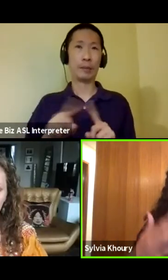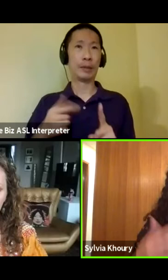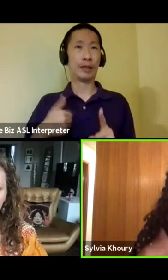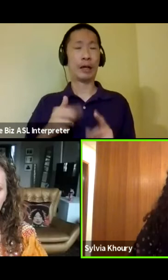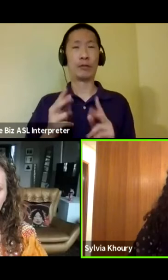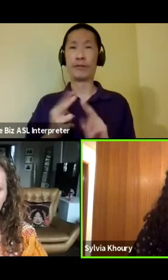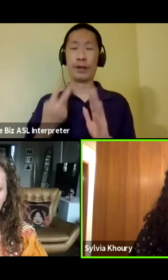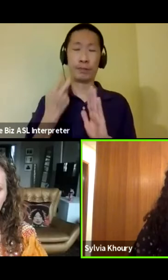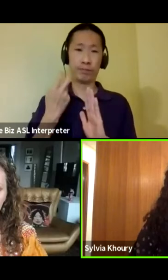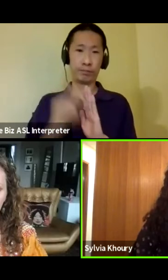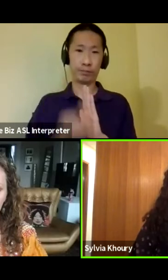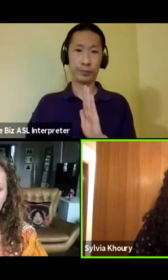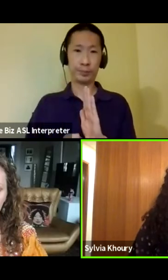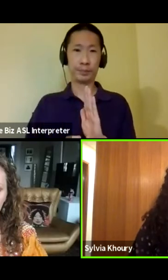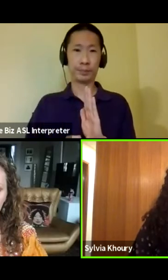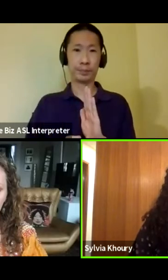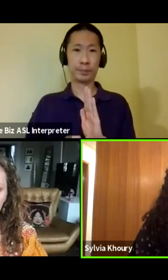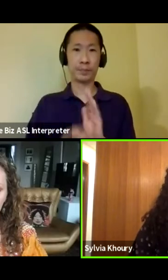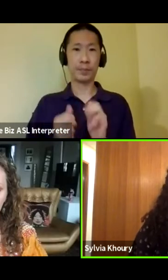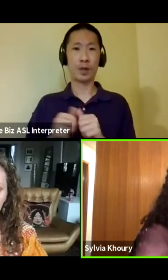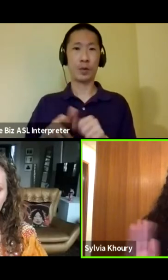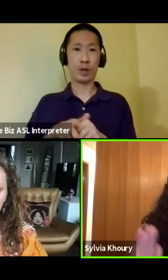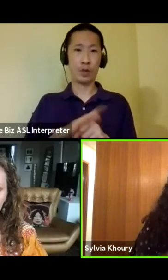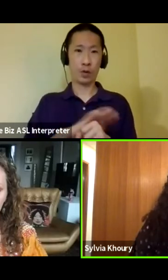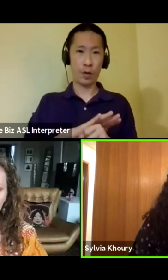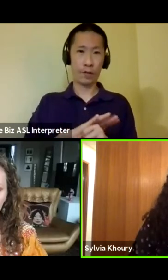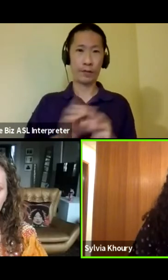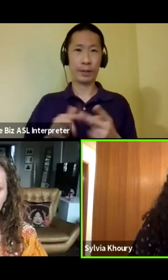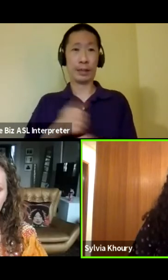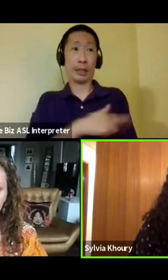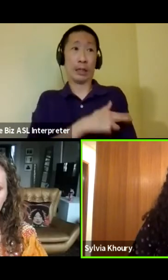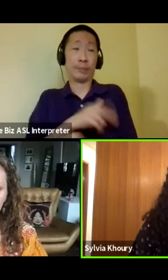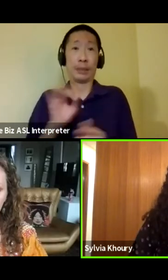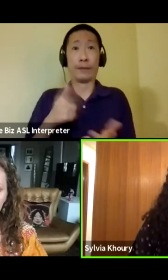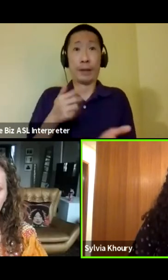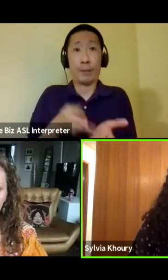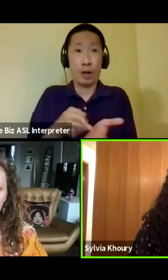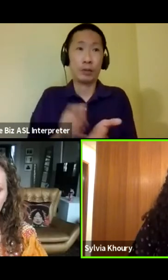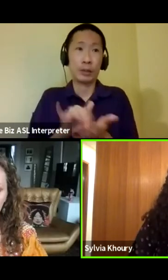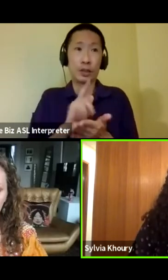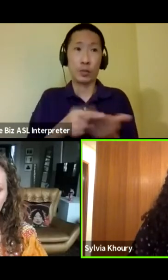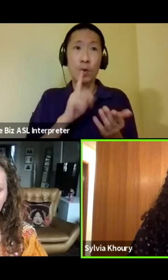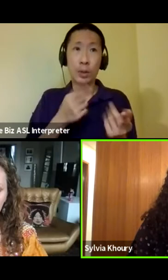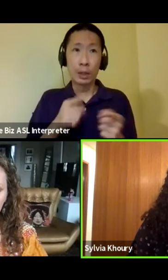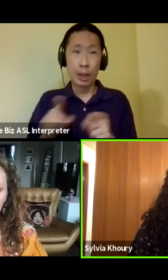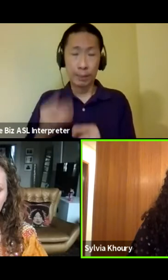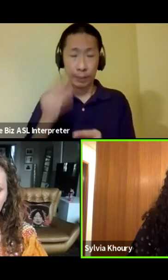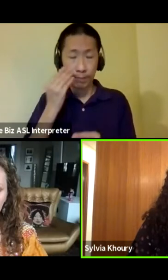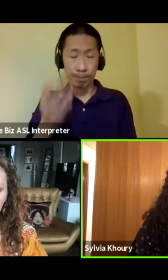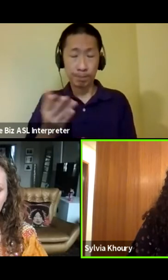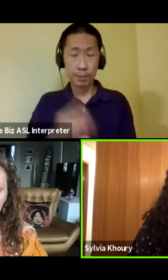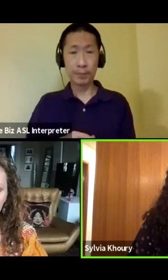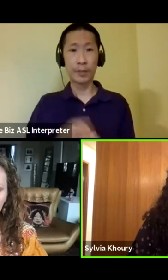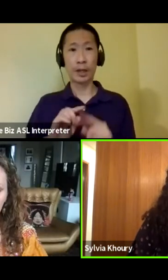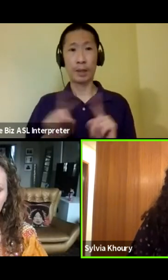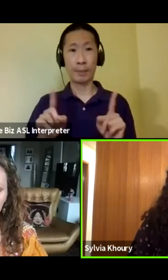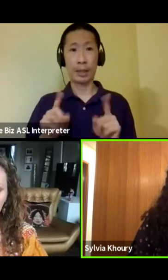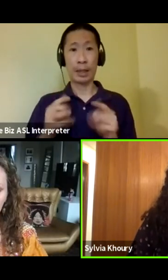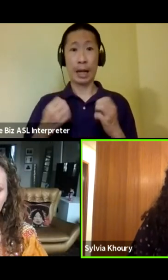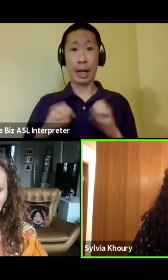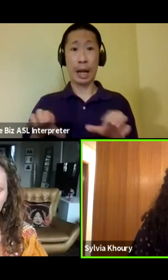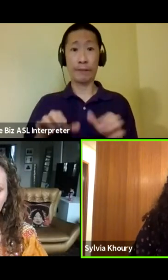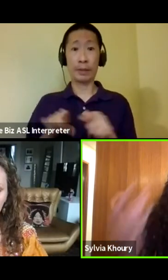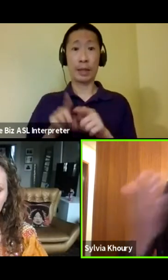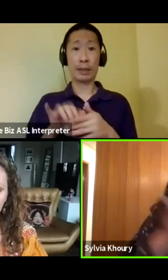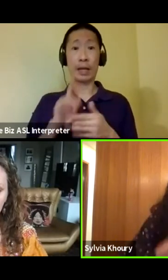was very deep in, um, COVID in the hospital, if I'm honest, that's what was actually happening. Um, but I think that efforts like that are